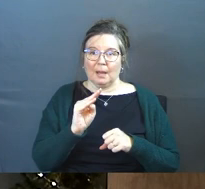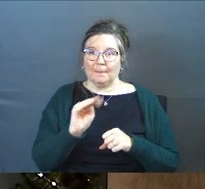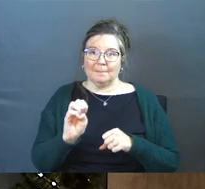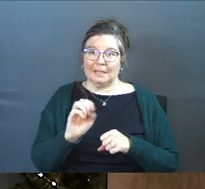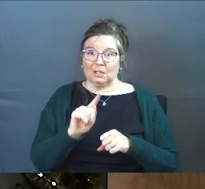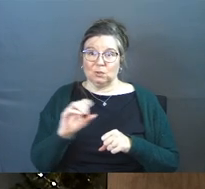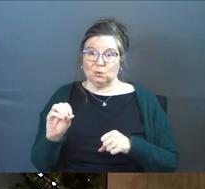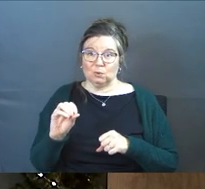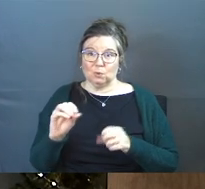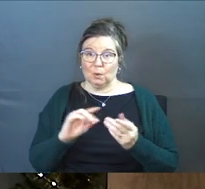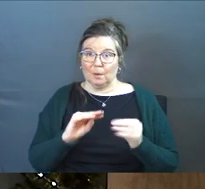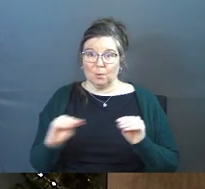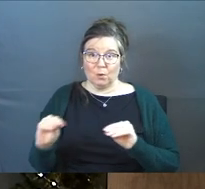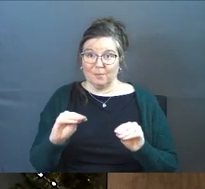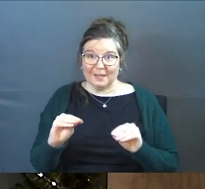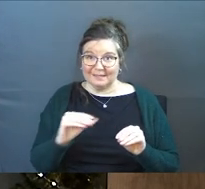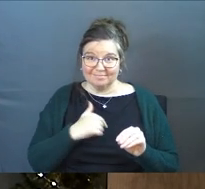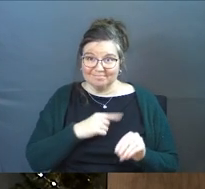movement, do we?